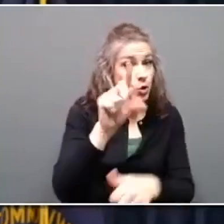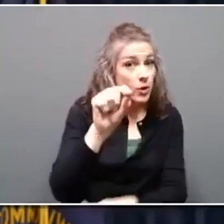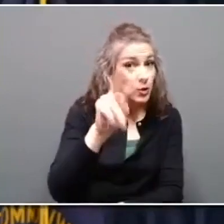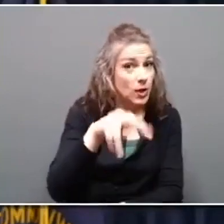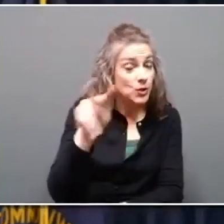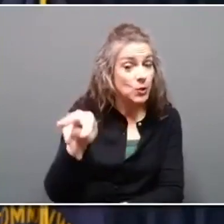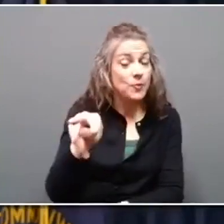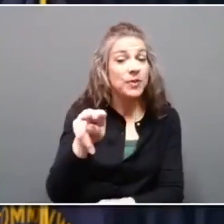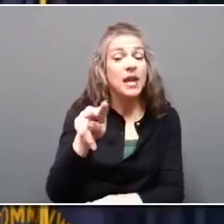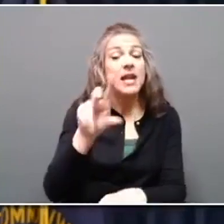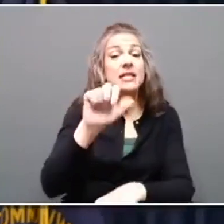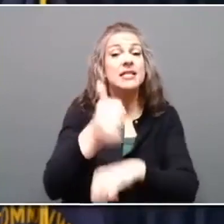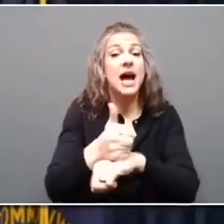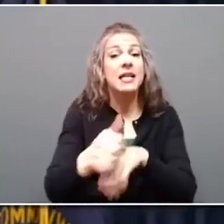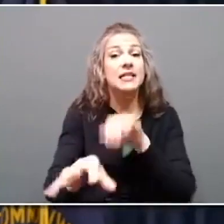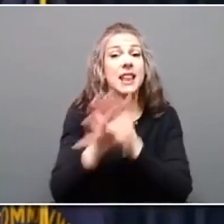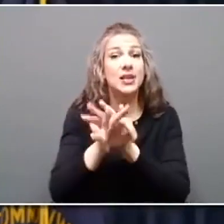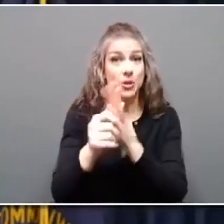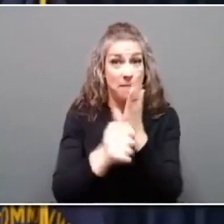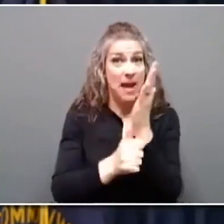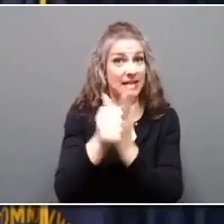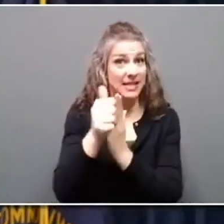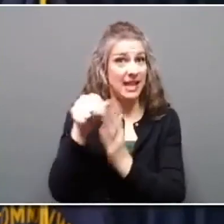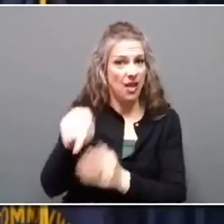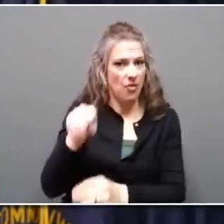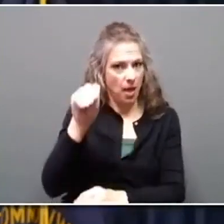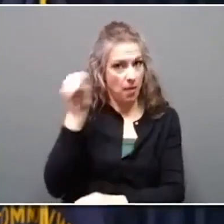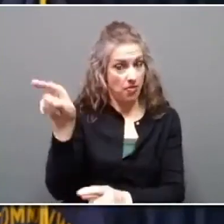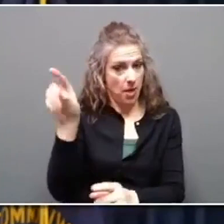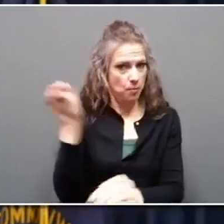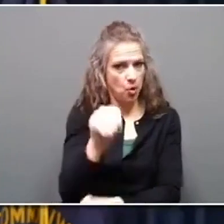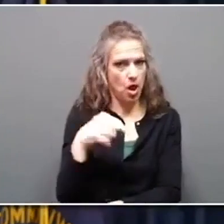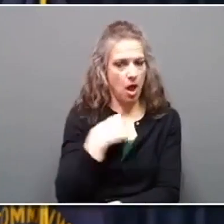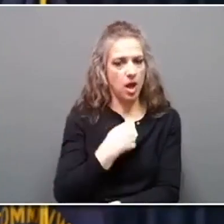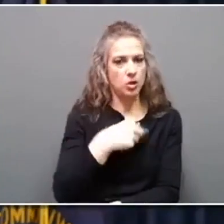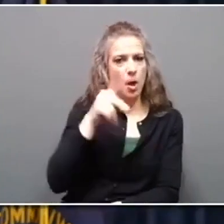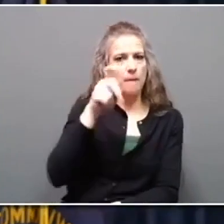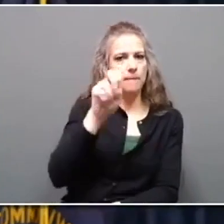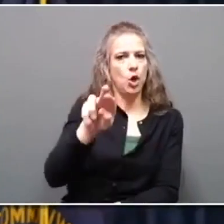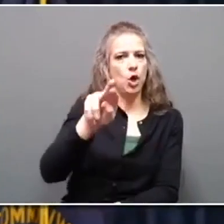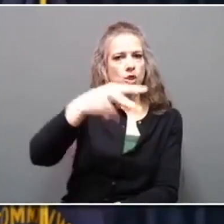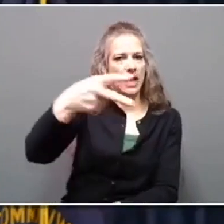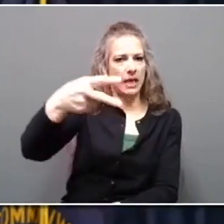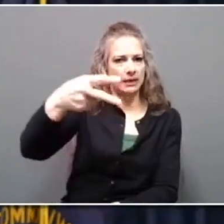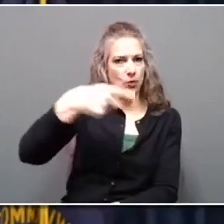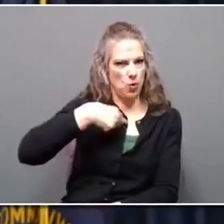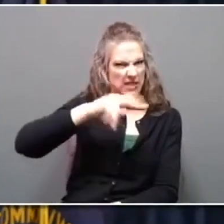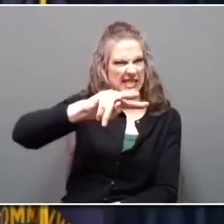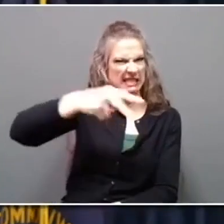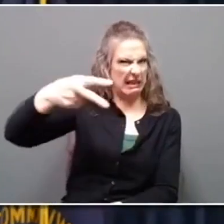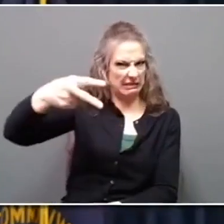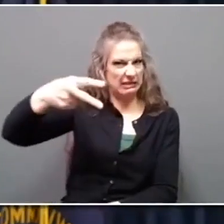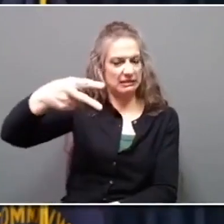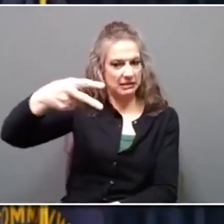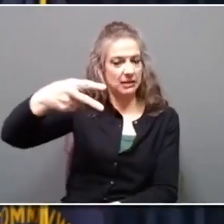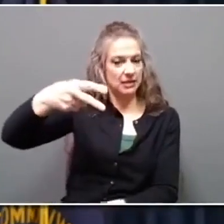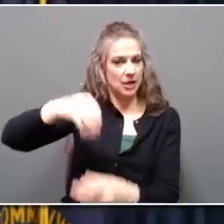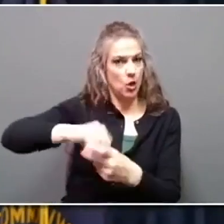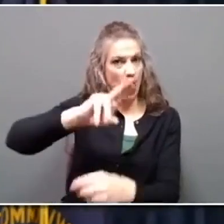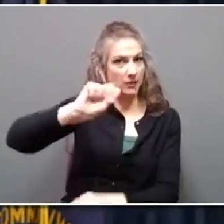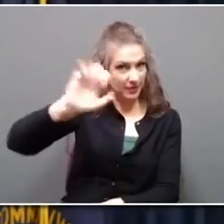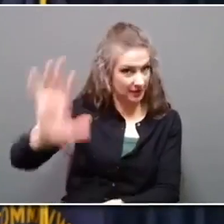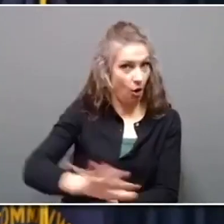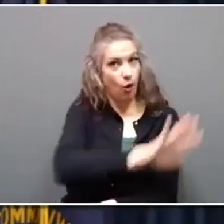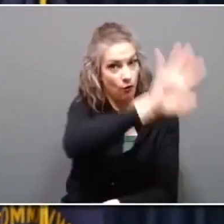had us for that year at number two in per capita economic development in the country. We are awaiting 2023's